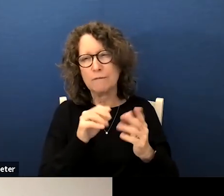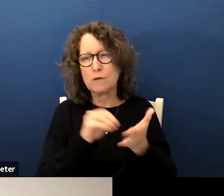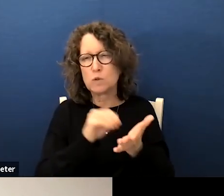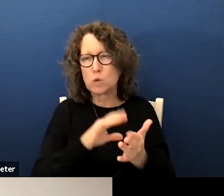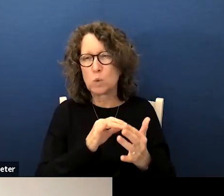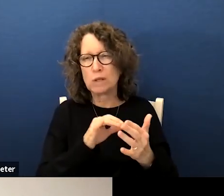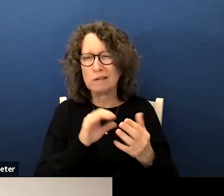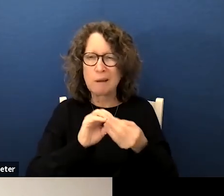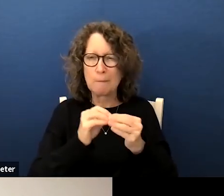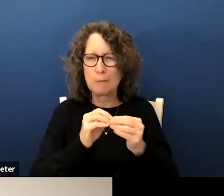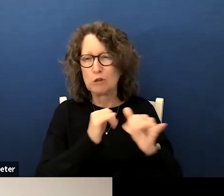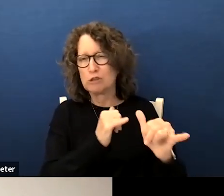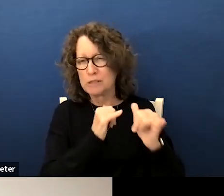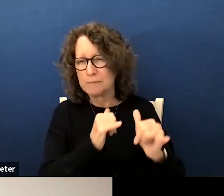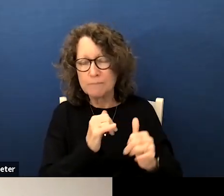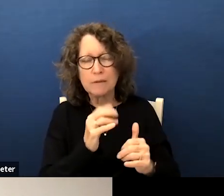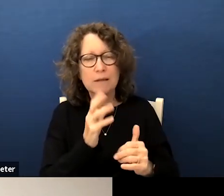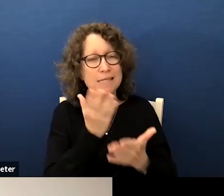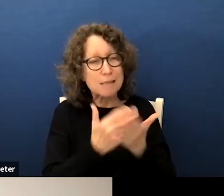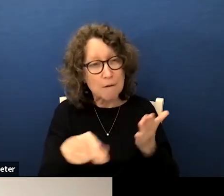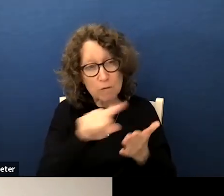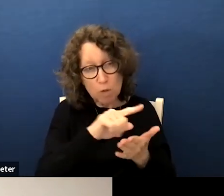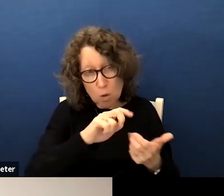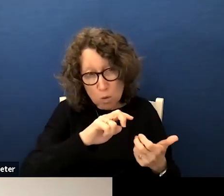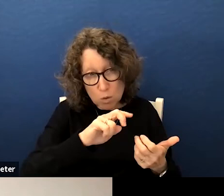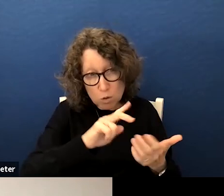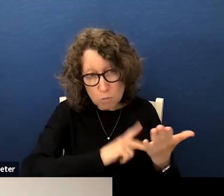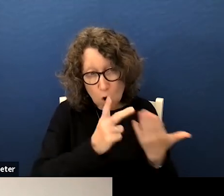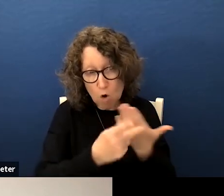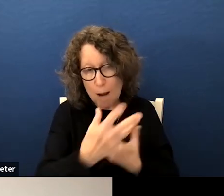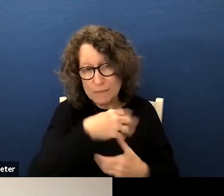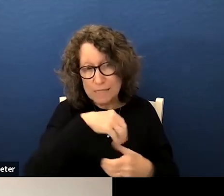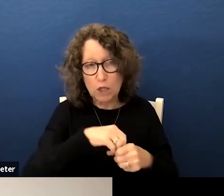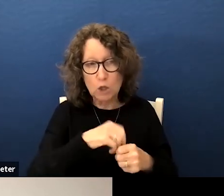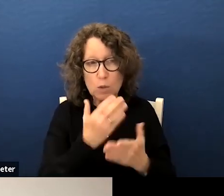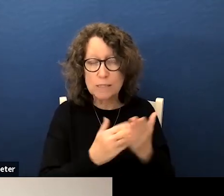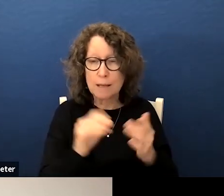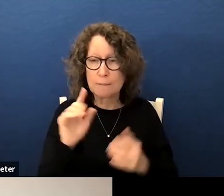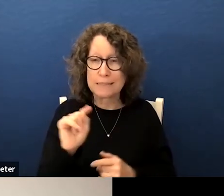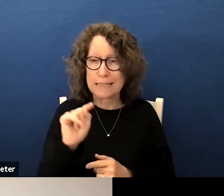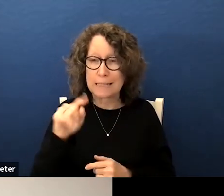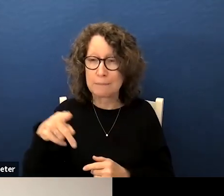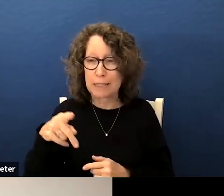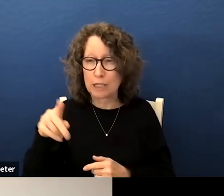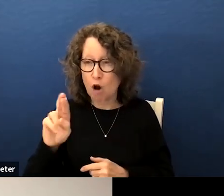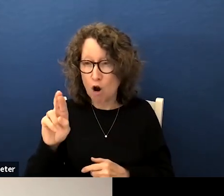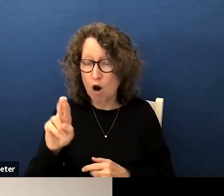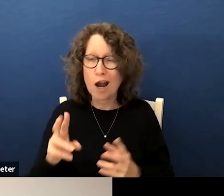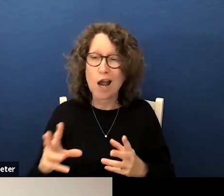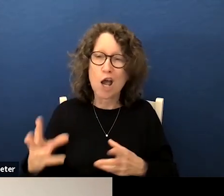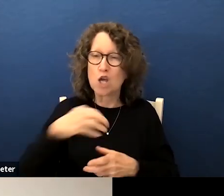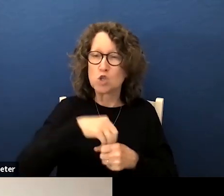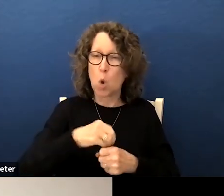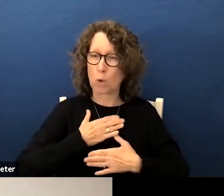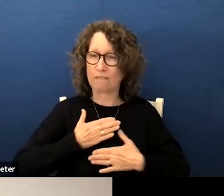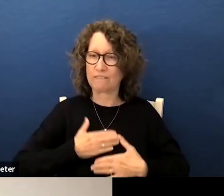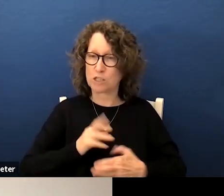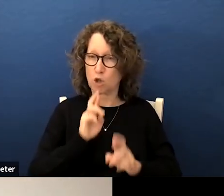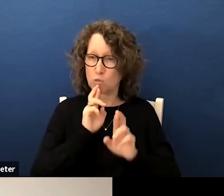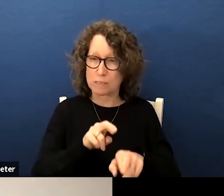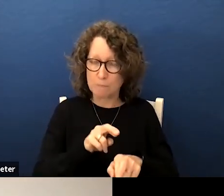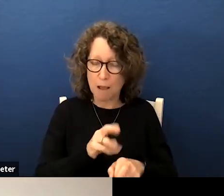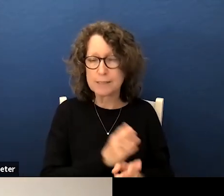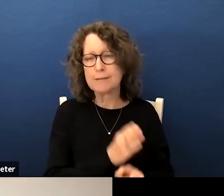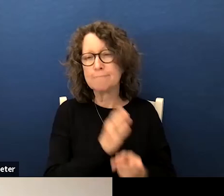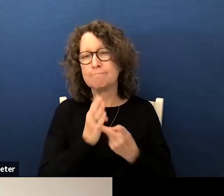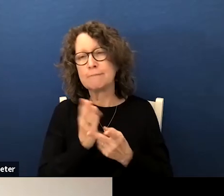some of those programs um do include some tpr some total physical response some of